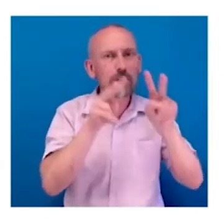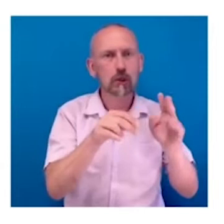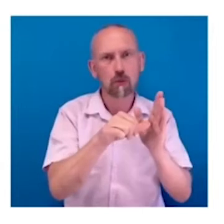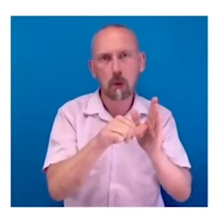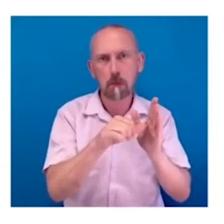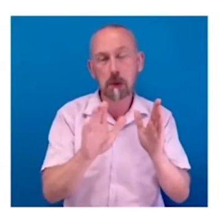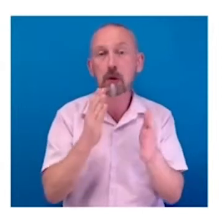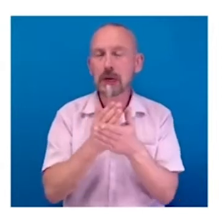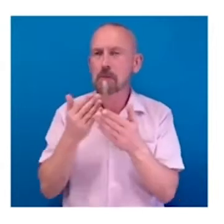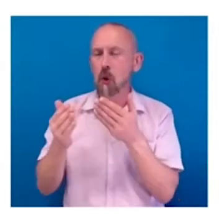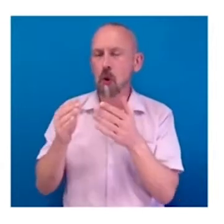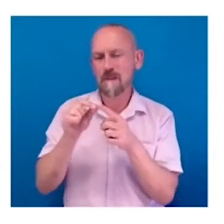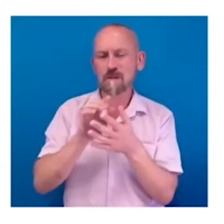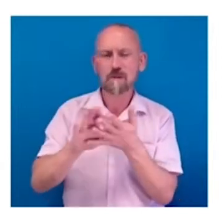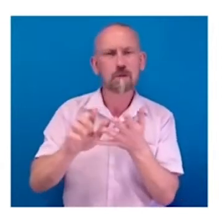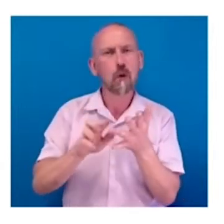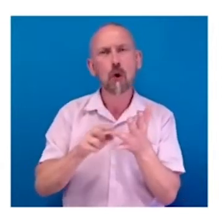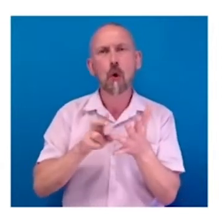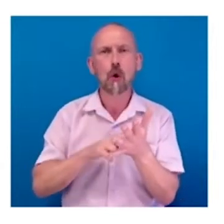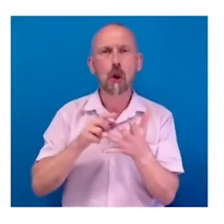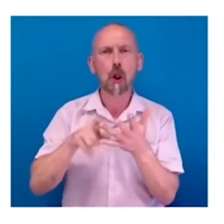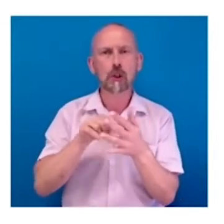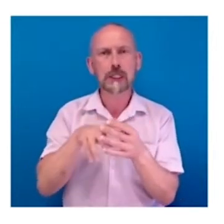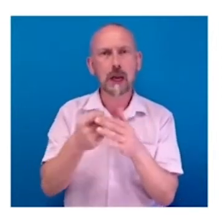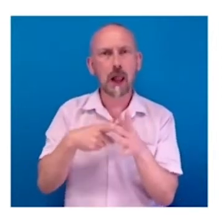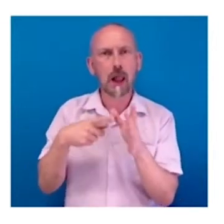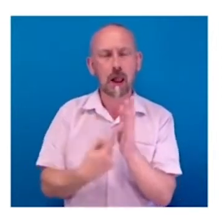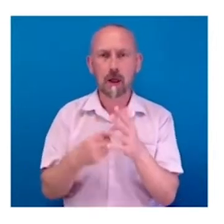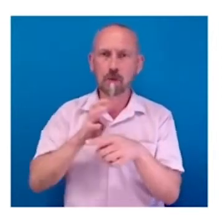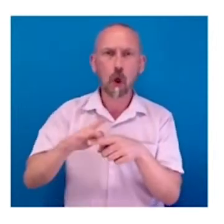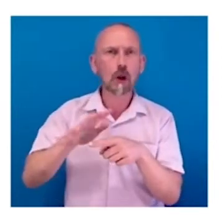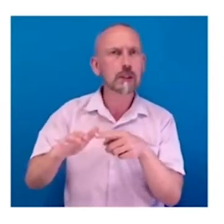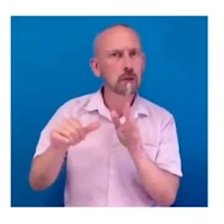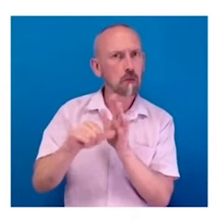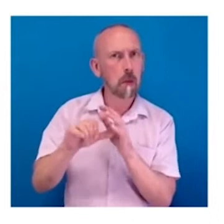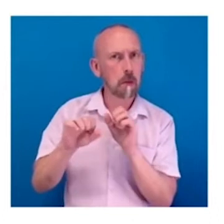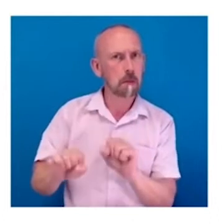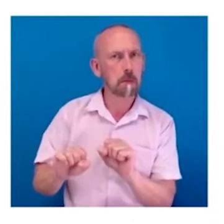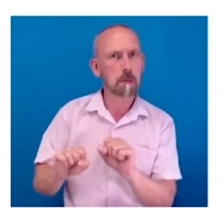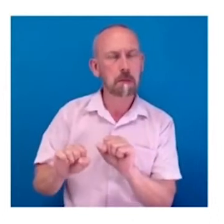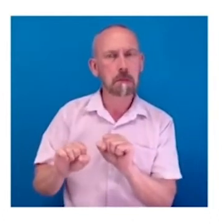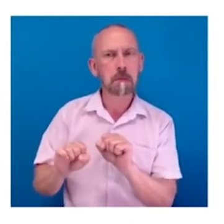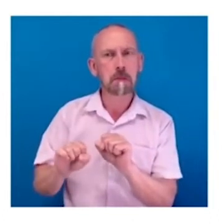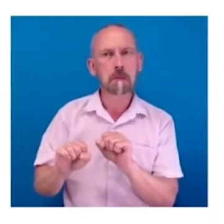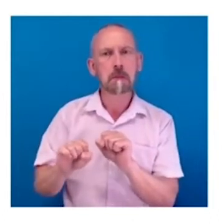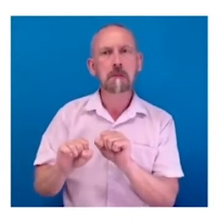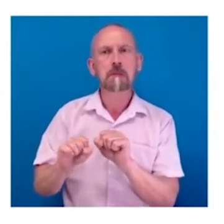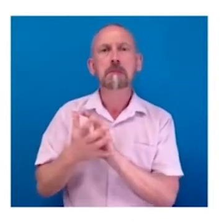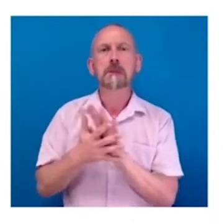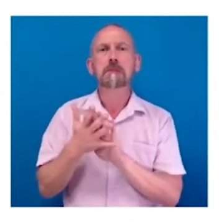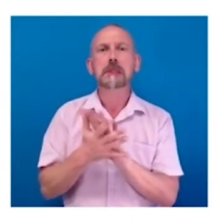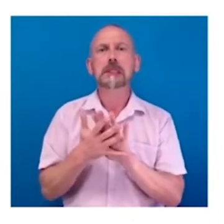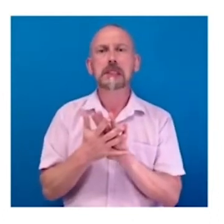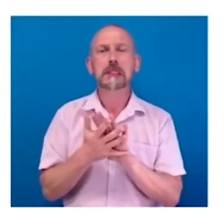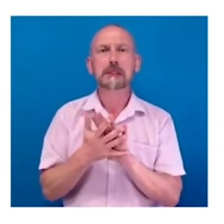deficiency. And what that means is, and I'm going to use a very crude